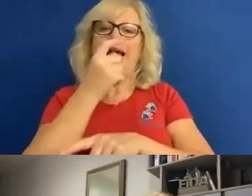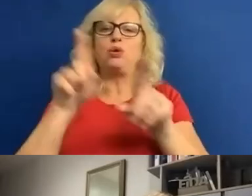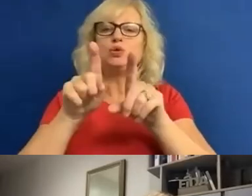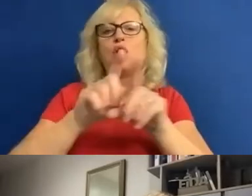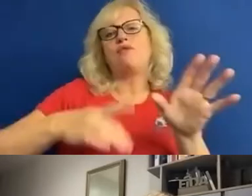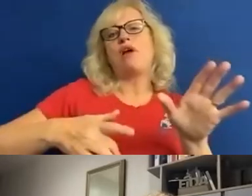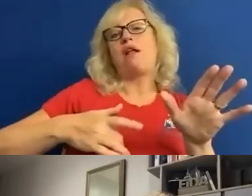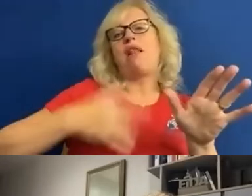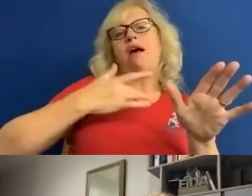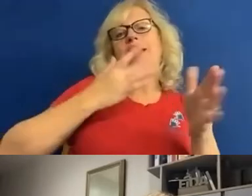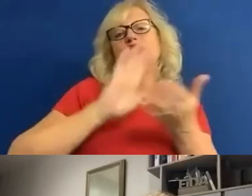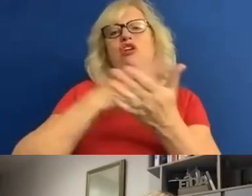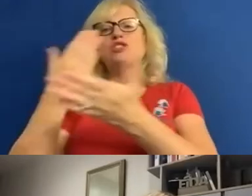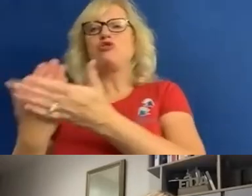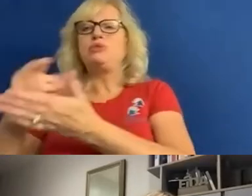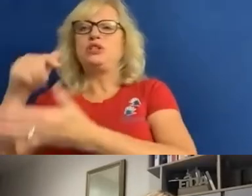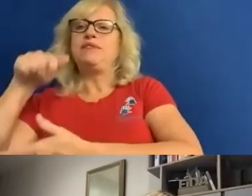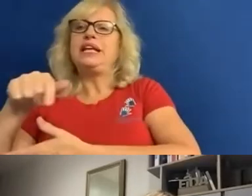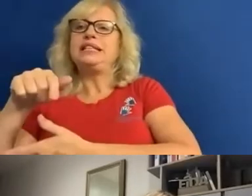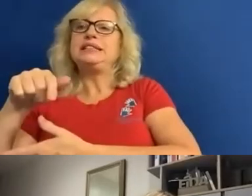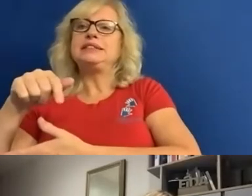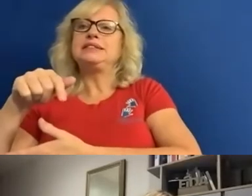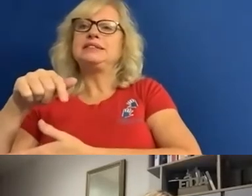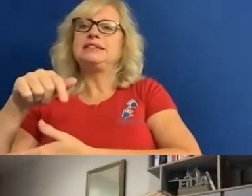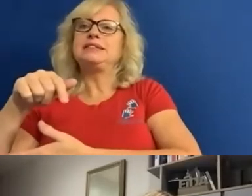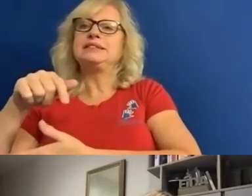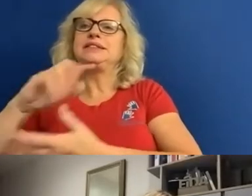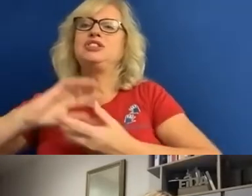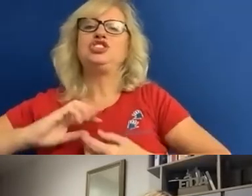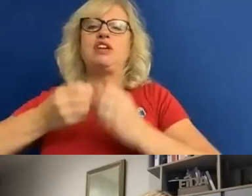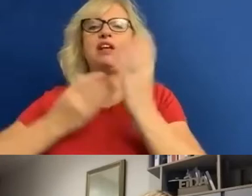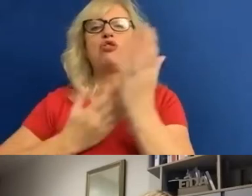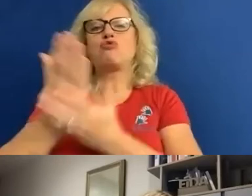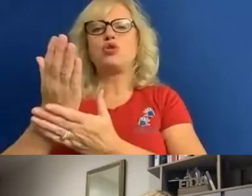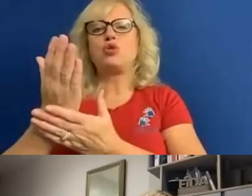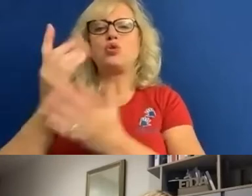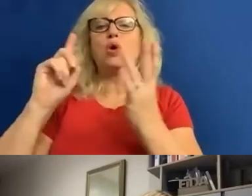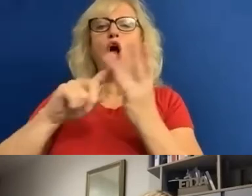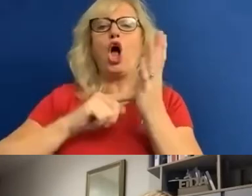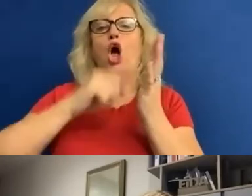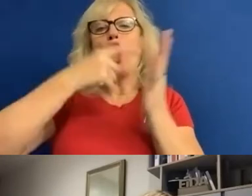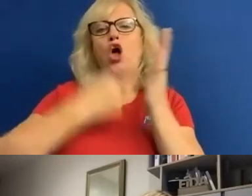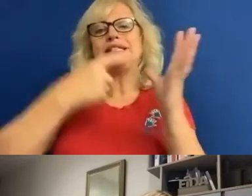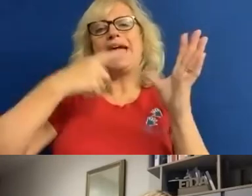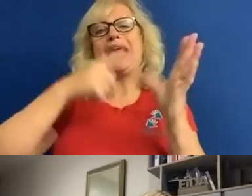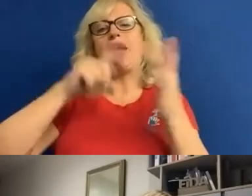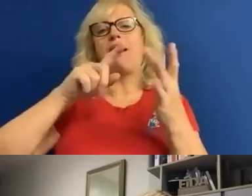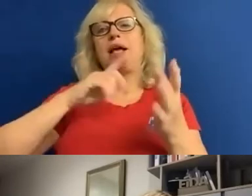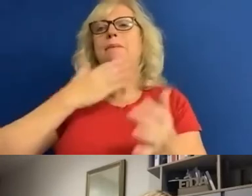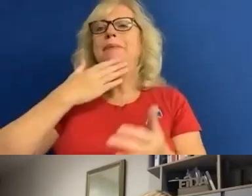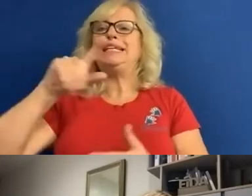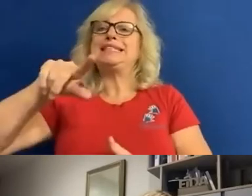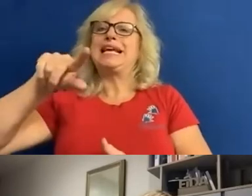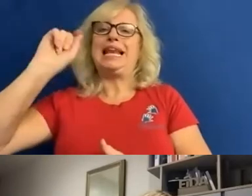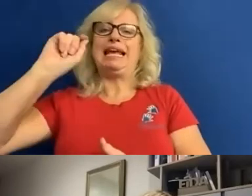this session that's being generated through Otter AI, please click on the Otter AI link